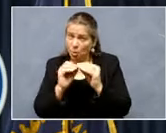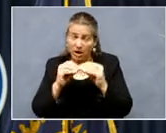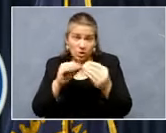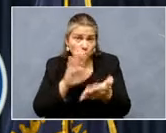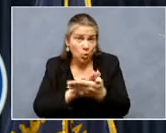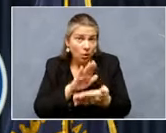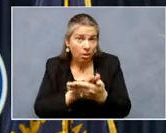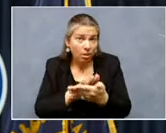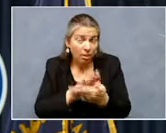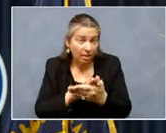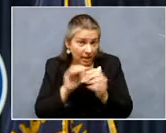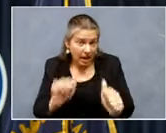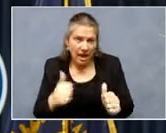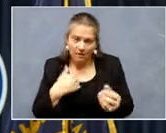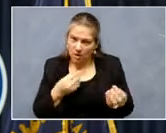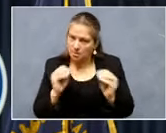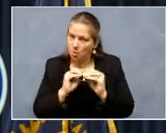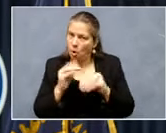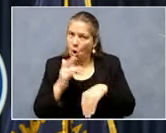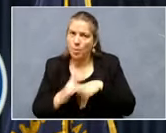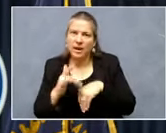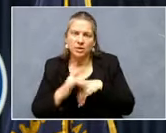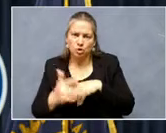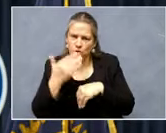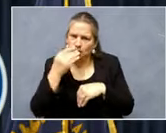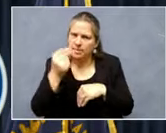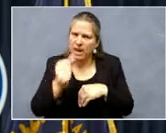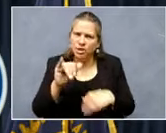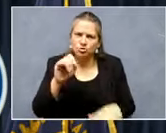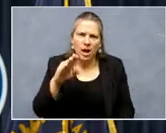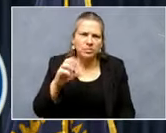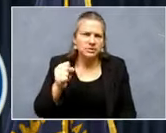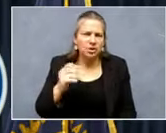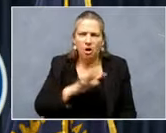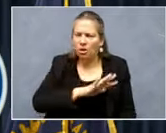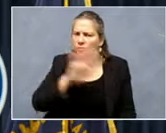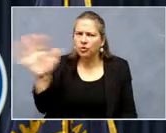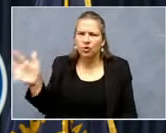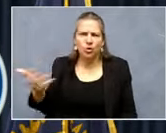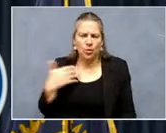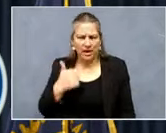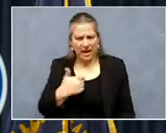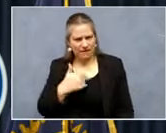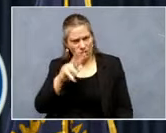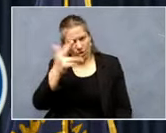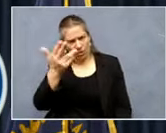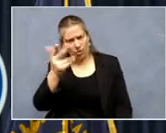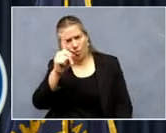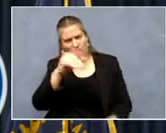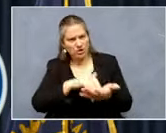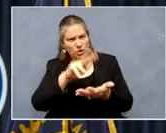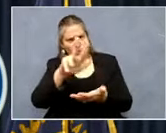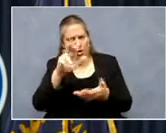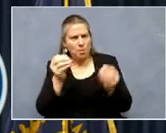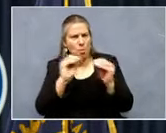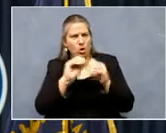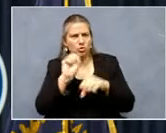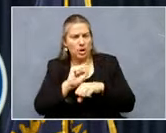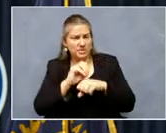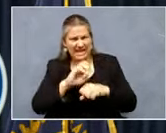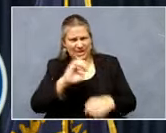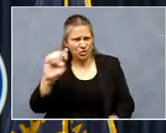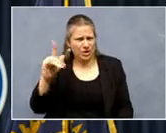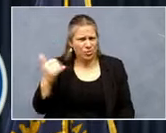lot of openings that are out there. They're good paying jobs. They're all over. We could create 1300 plus jobs in Eastern Kentucky right now